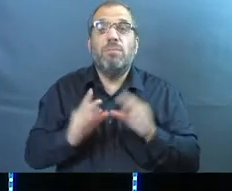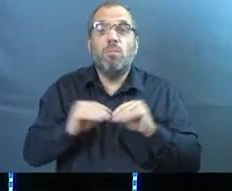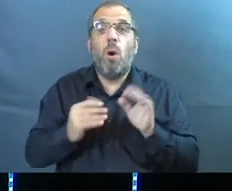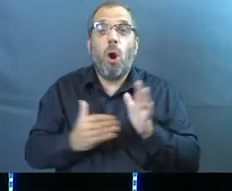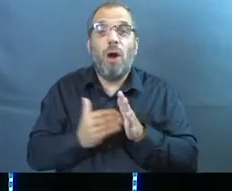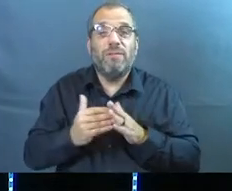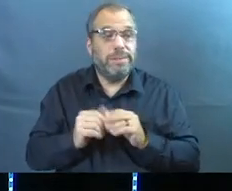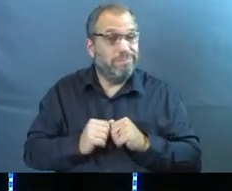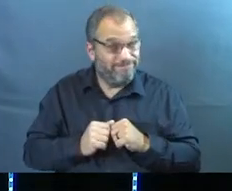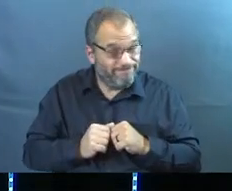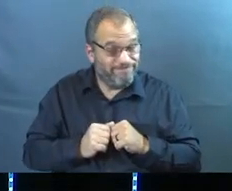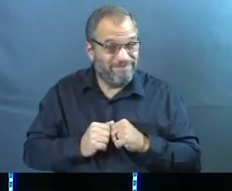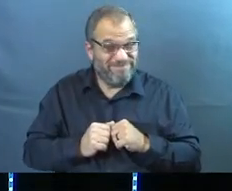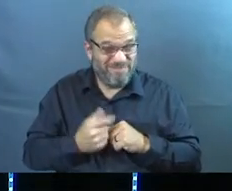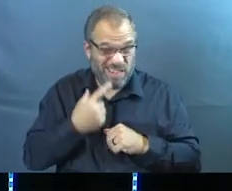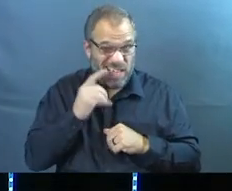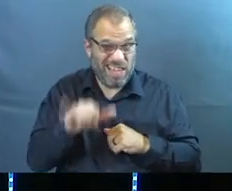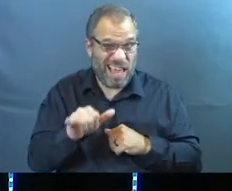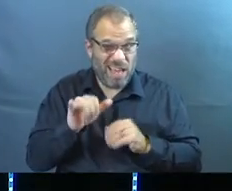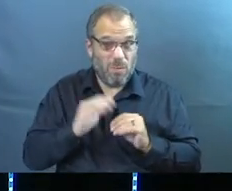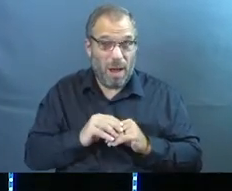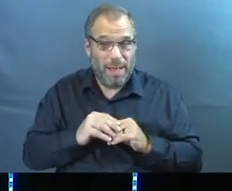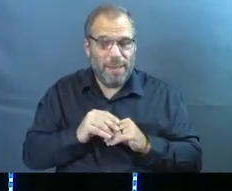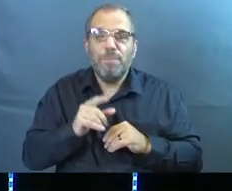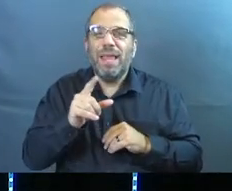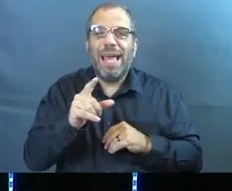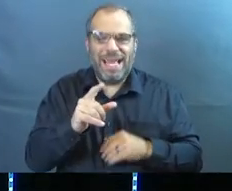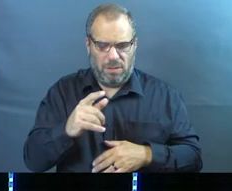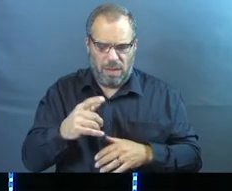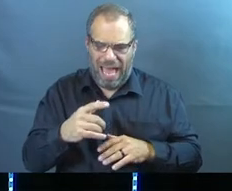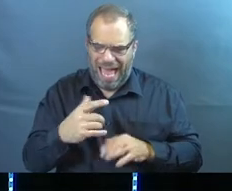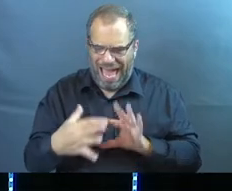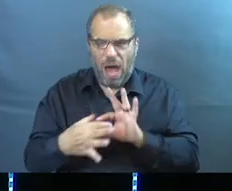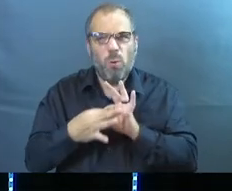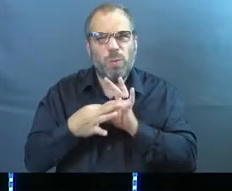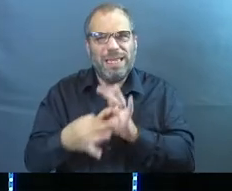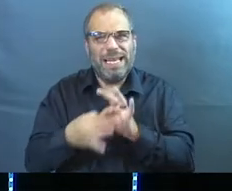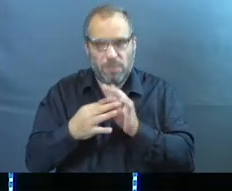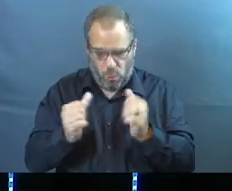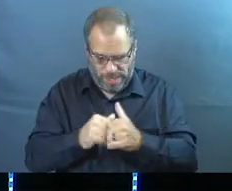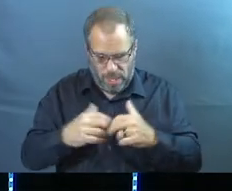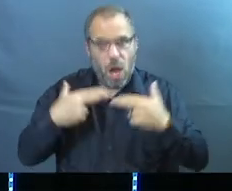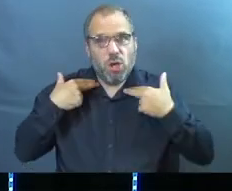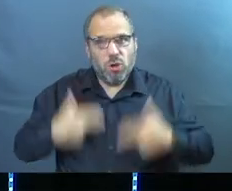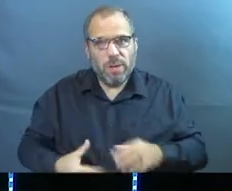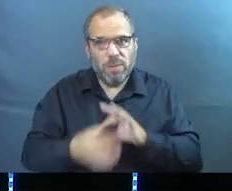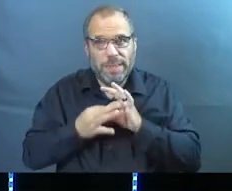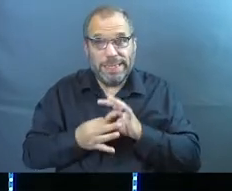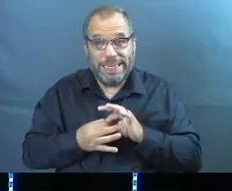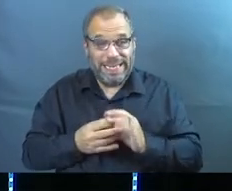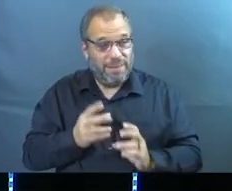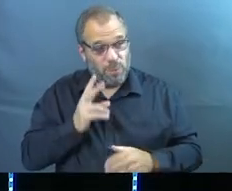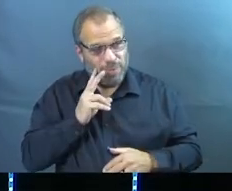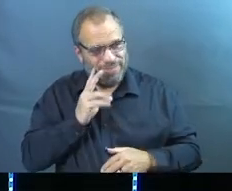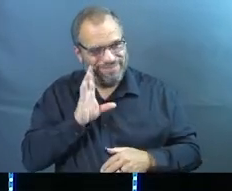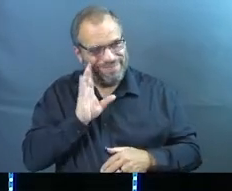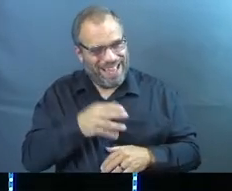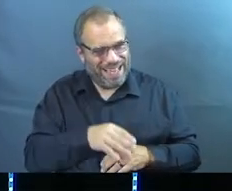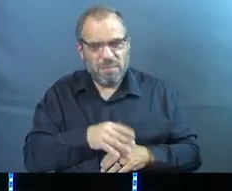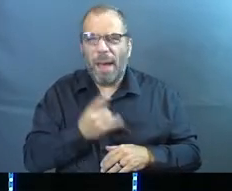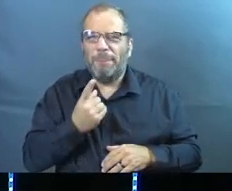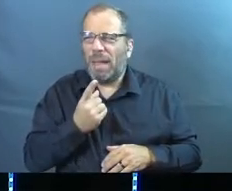Can I just say that? Because it's the way that human relationships work. If you only see people